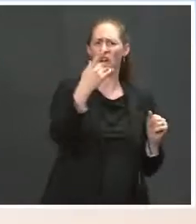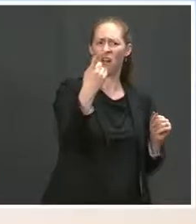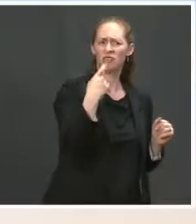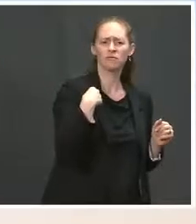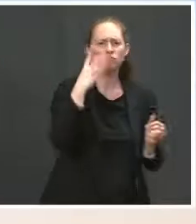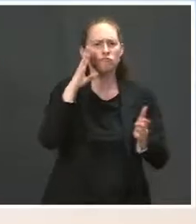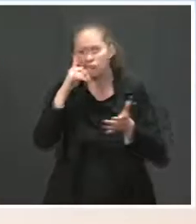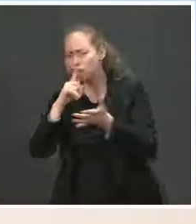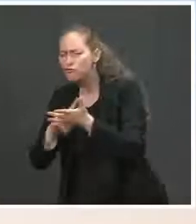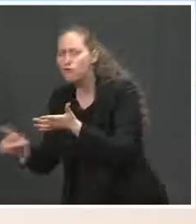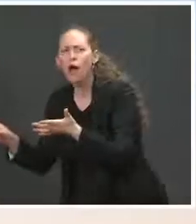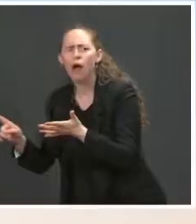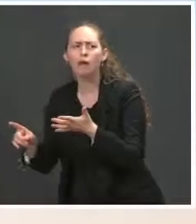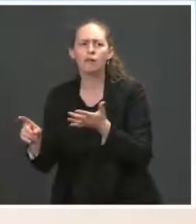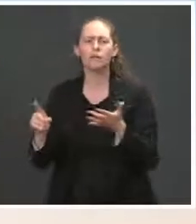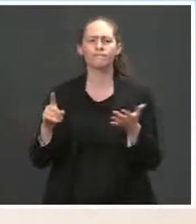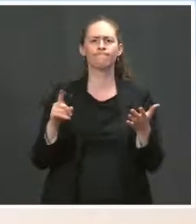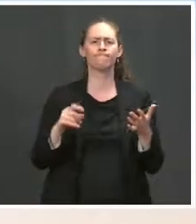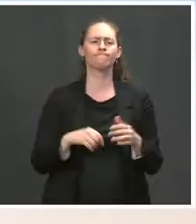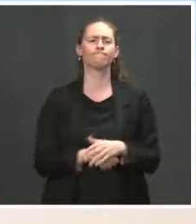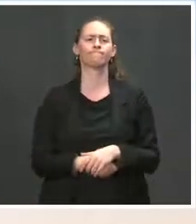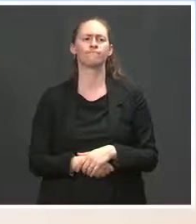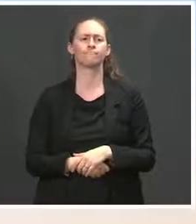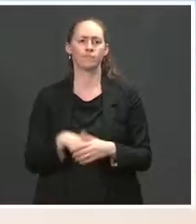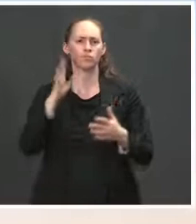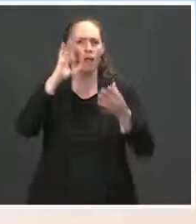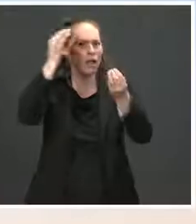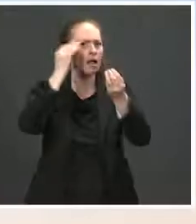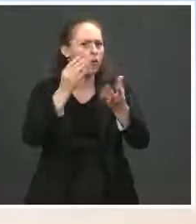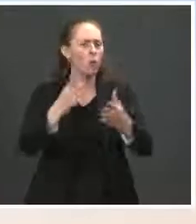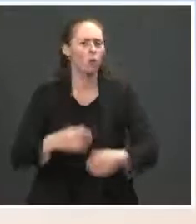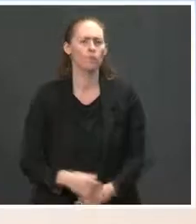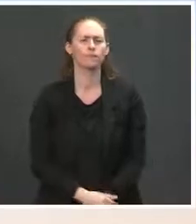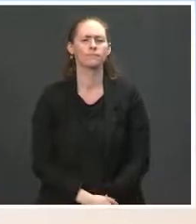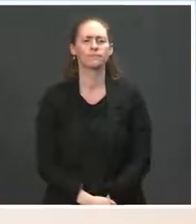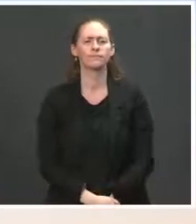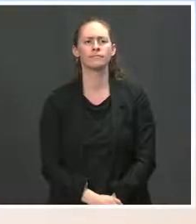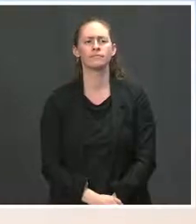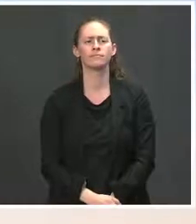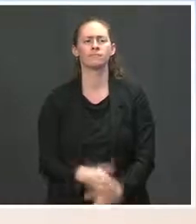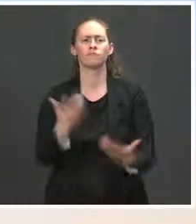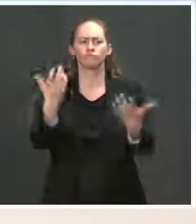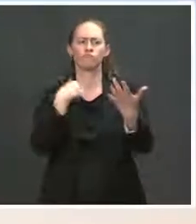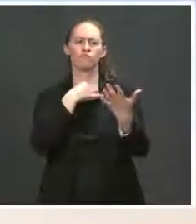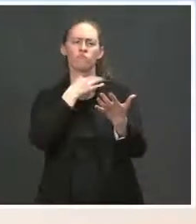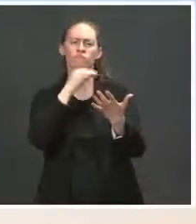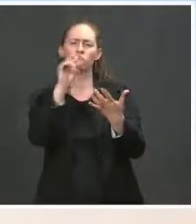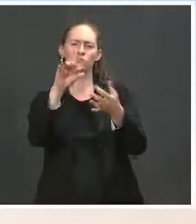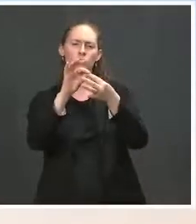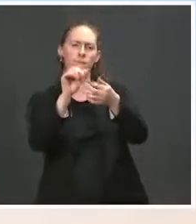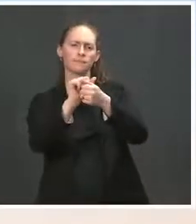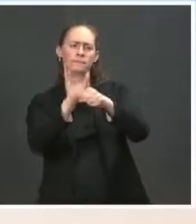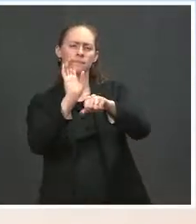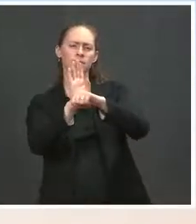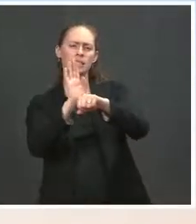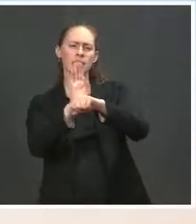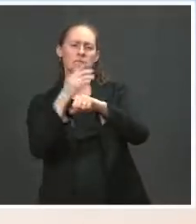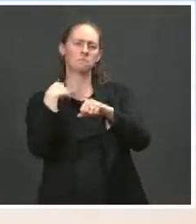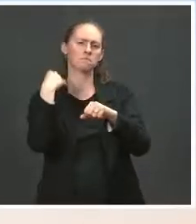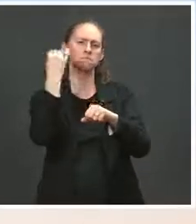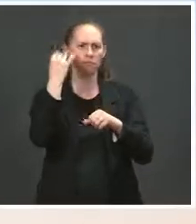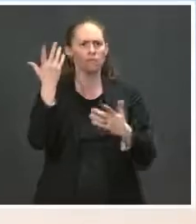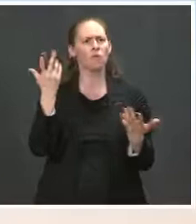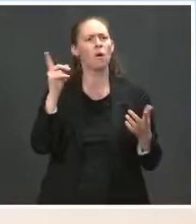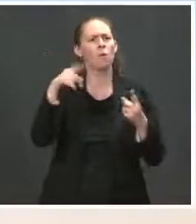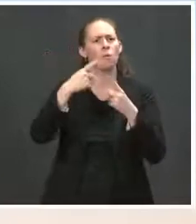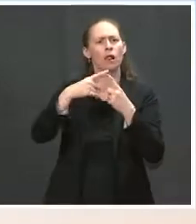absolutely get back with you. more business-related. Um, what's your plan for restarting the sale of oil and gas leases in